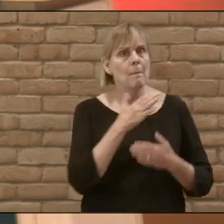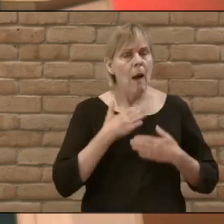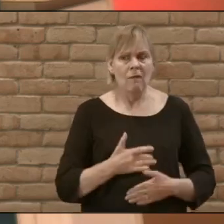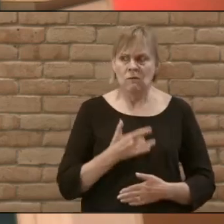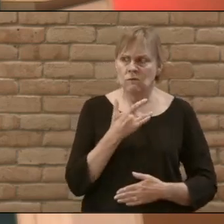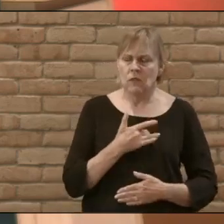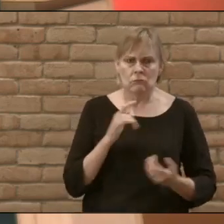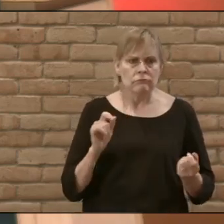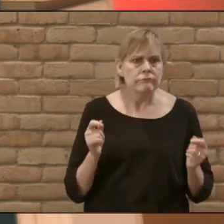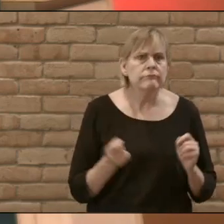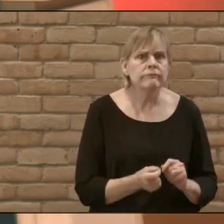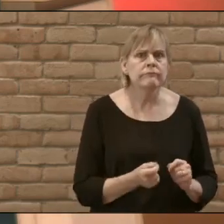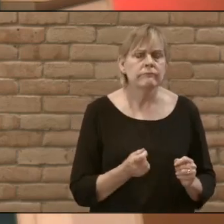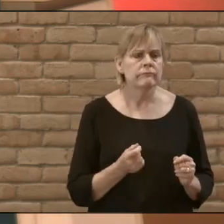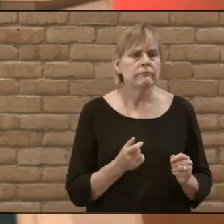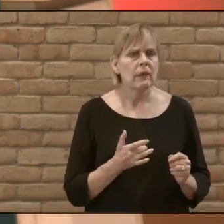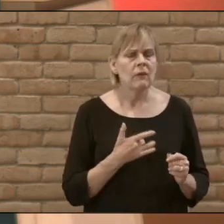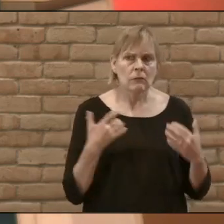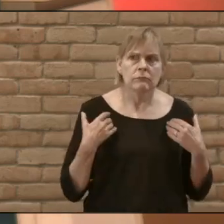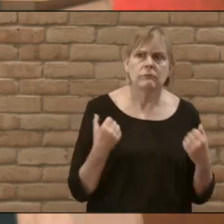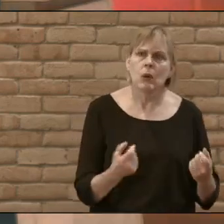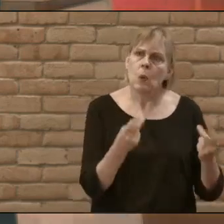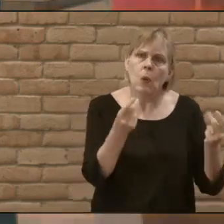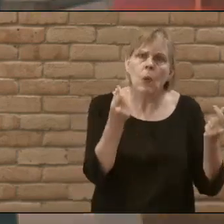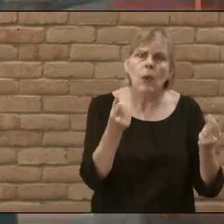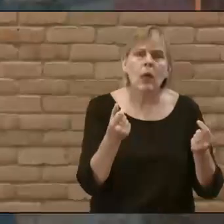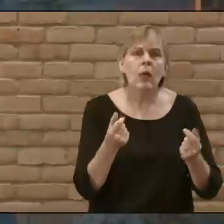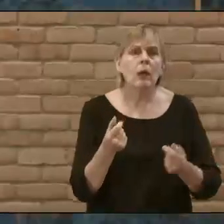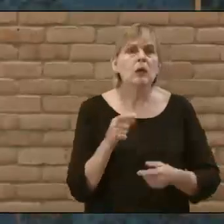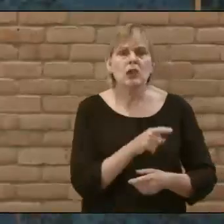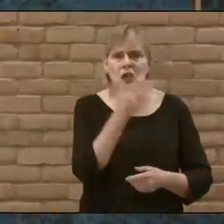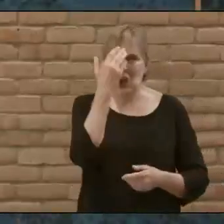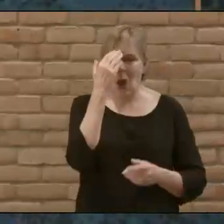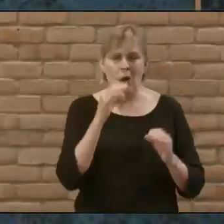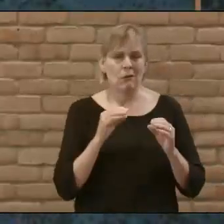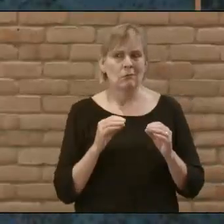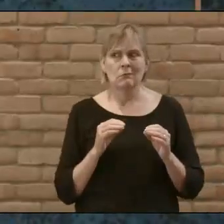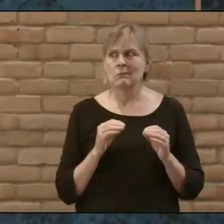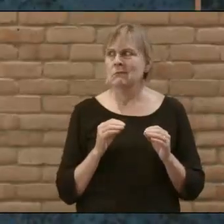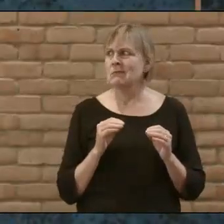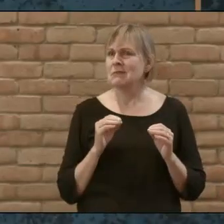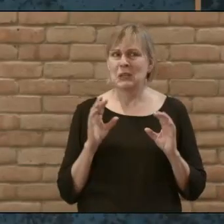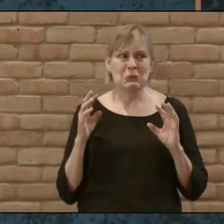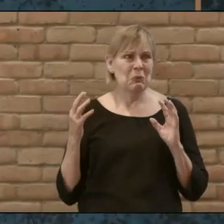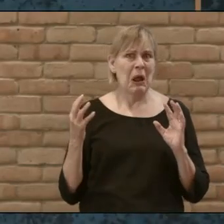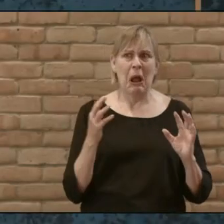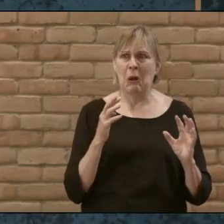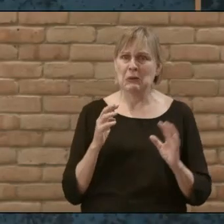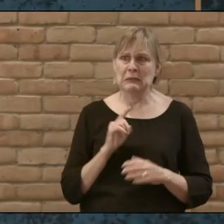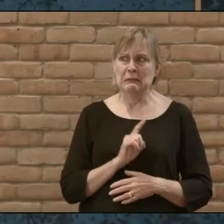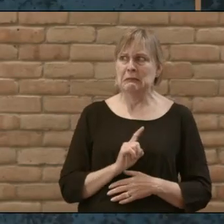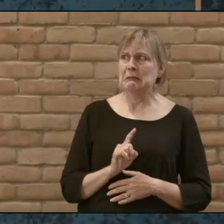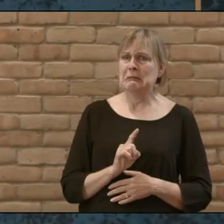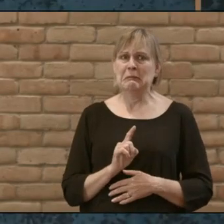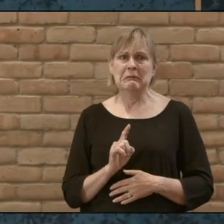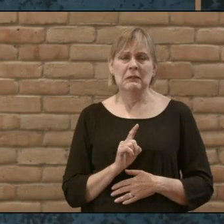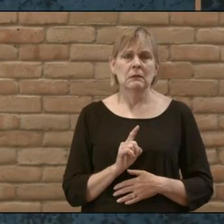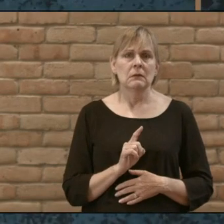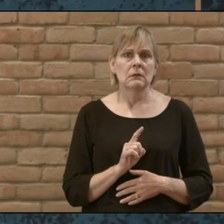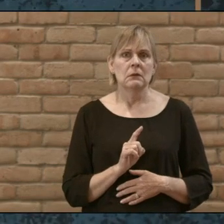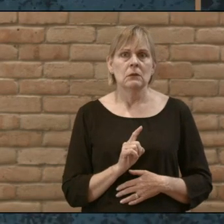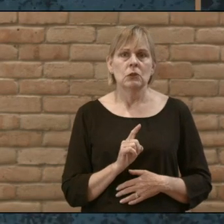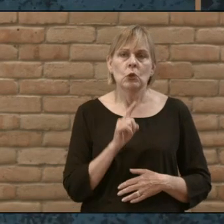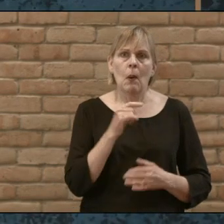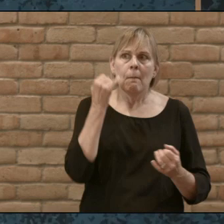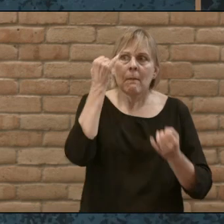she had been healed of her terrible condition. She knew she had no place in this crowd of people. Can you even see her